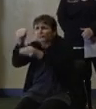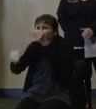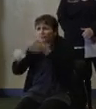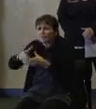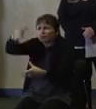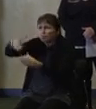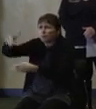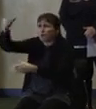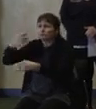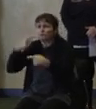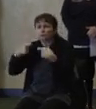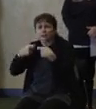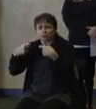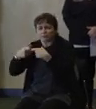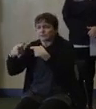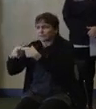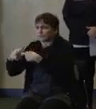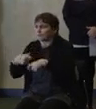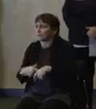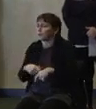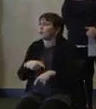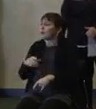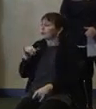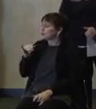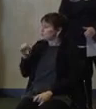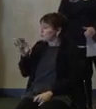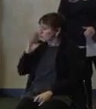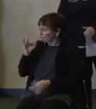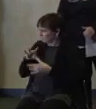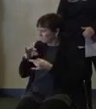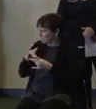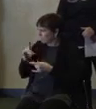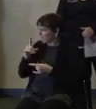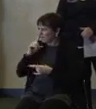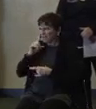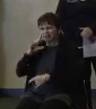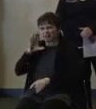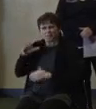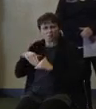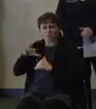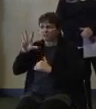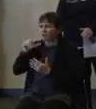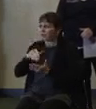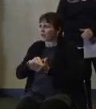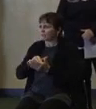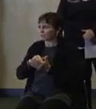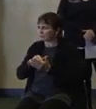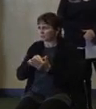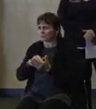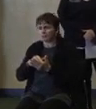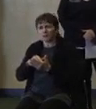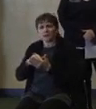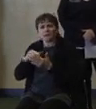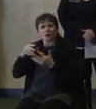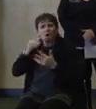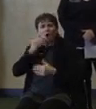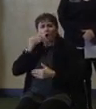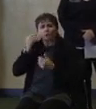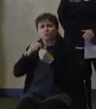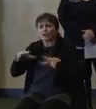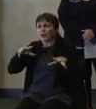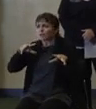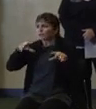I have to say the number, Joe, you'll tell us what it is, but it never got north of 5,000. And if you were to still look for positive